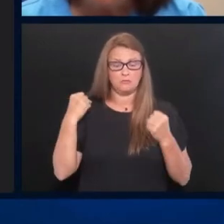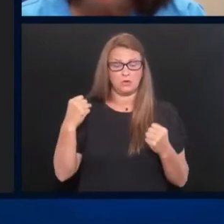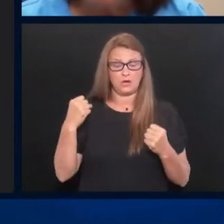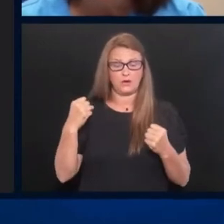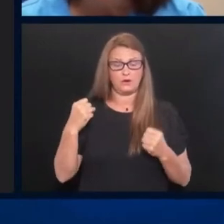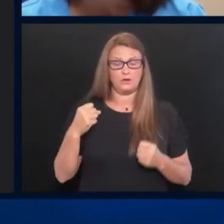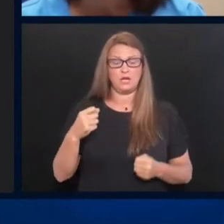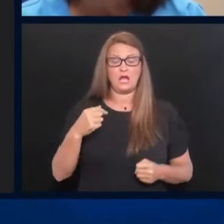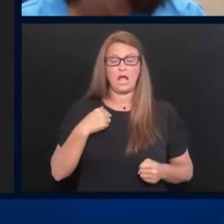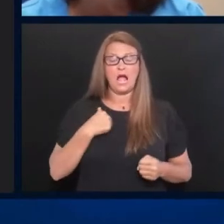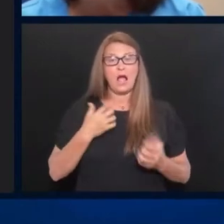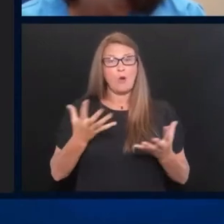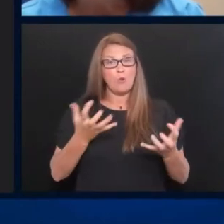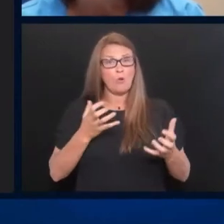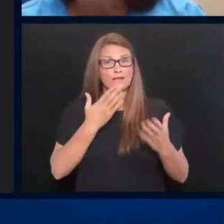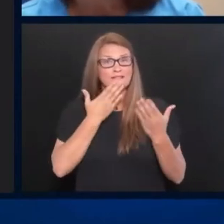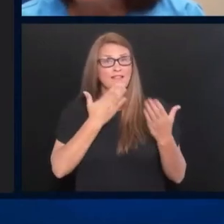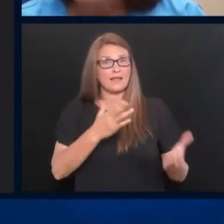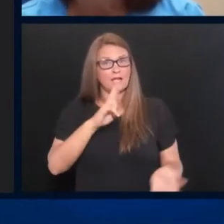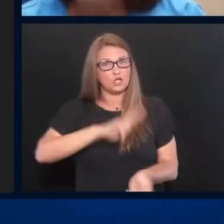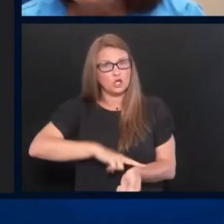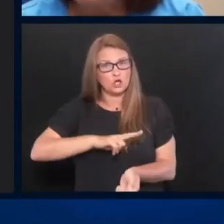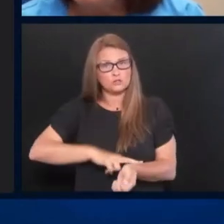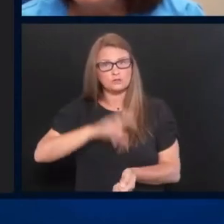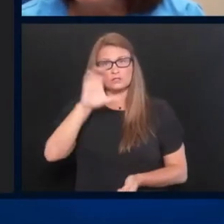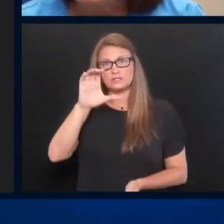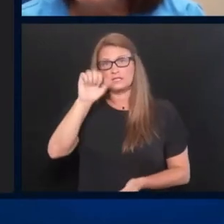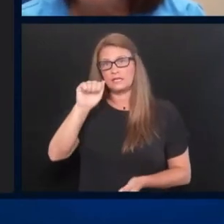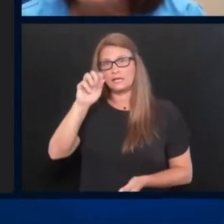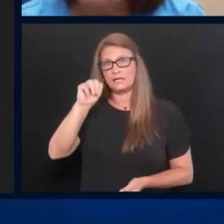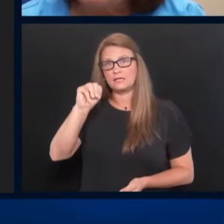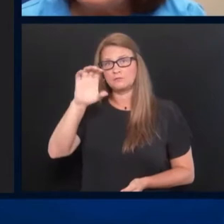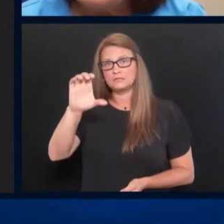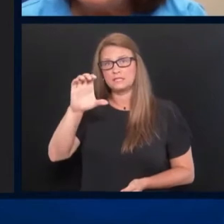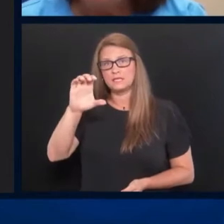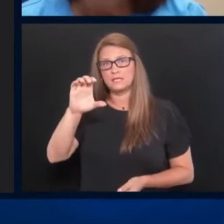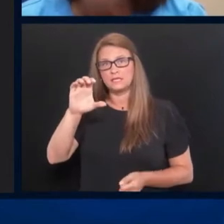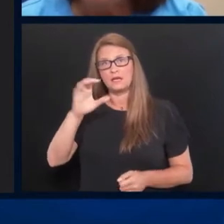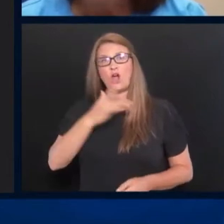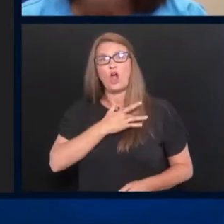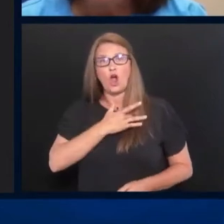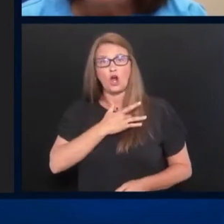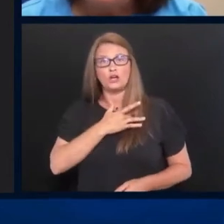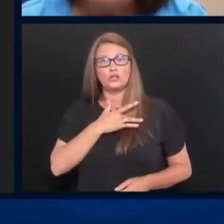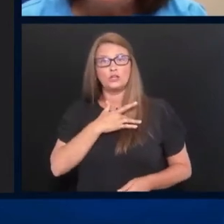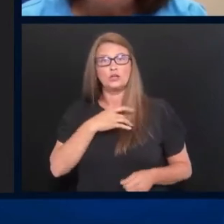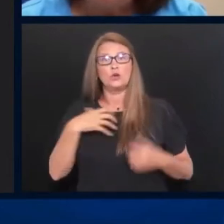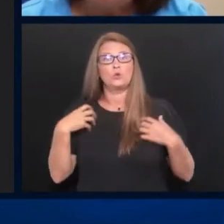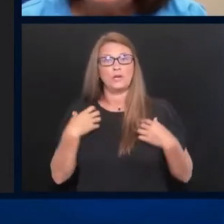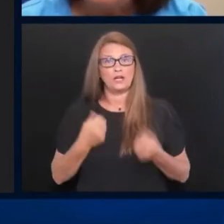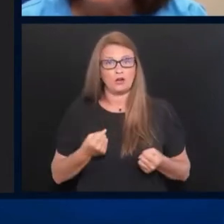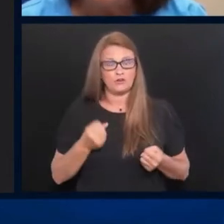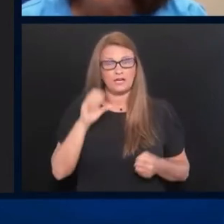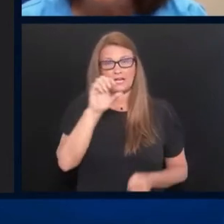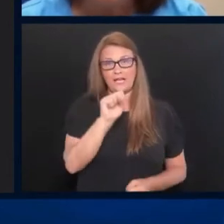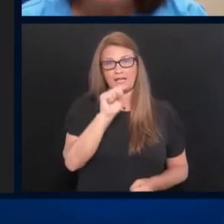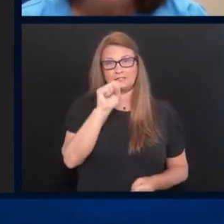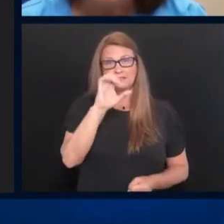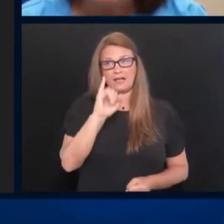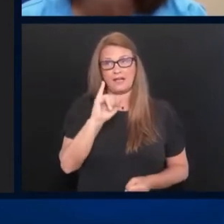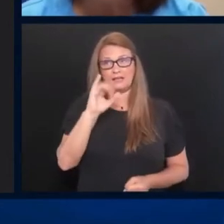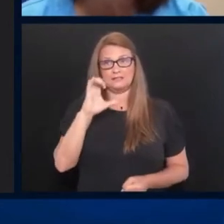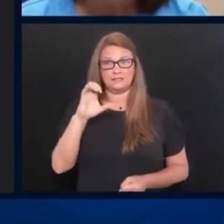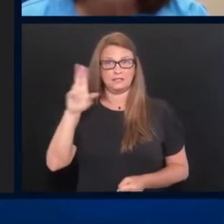I would like to thank the nurses at CAMC Open Heart Recovery and SICU along with